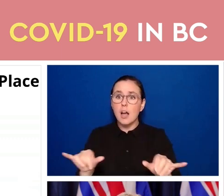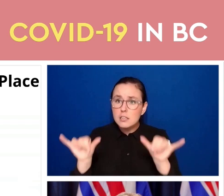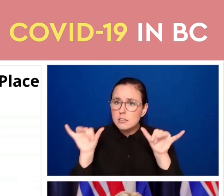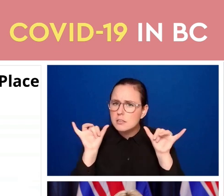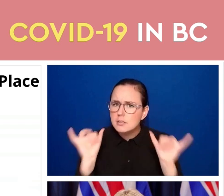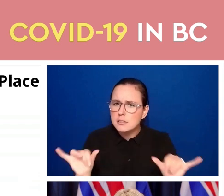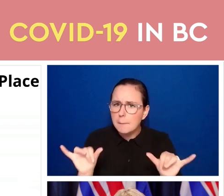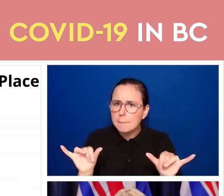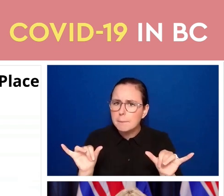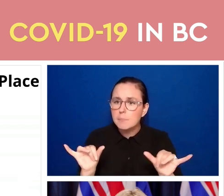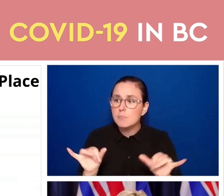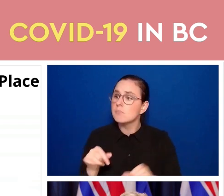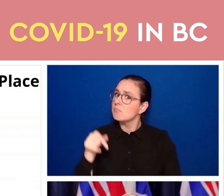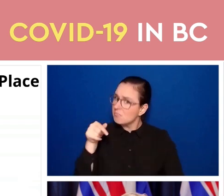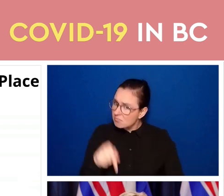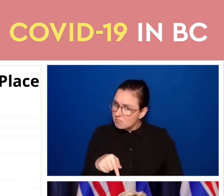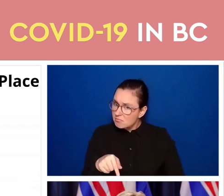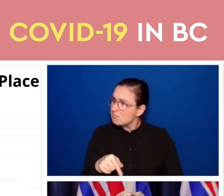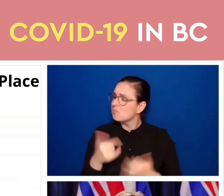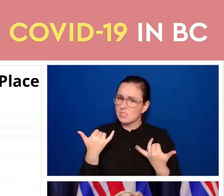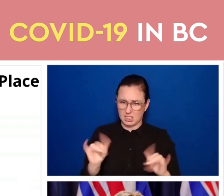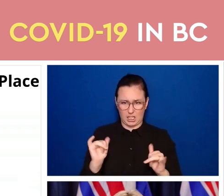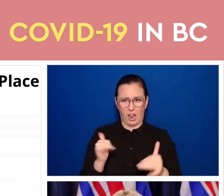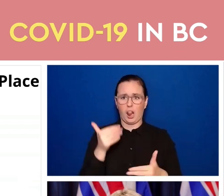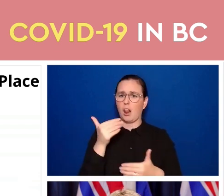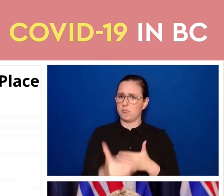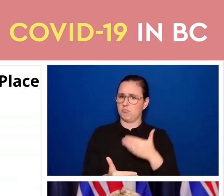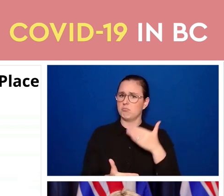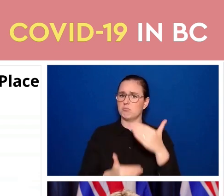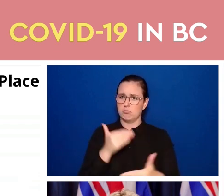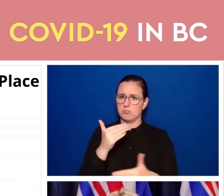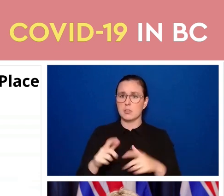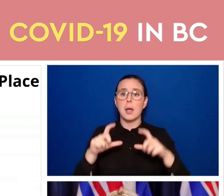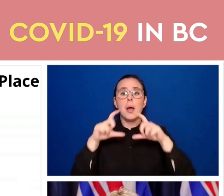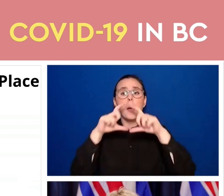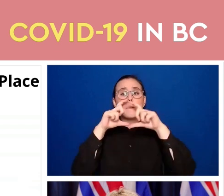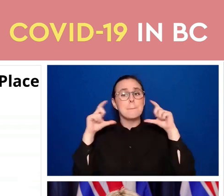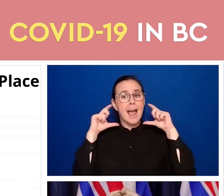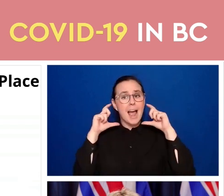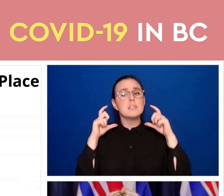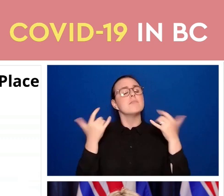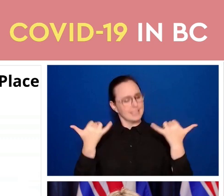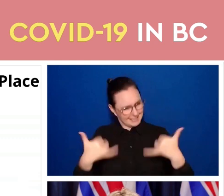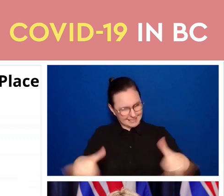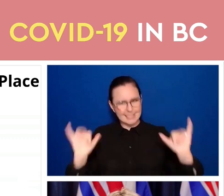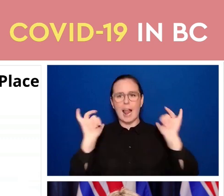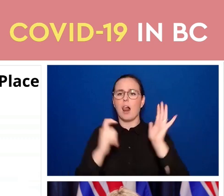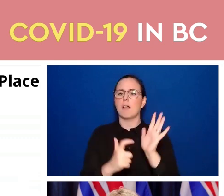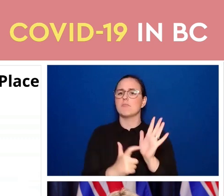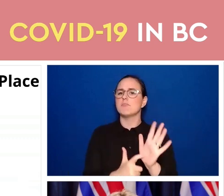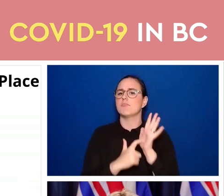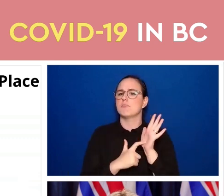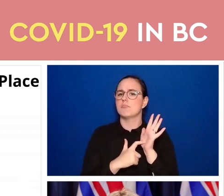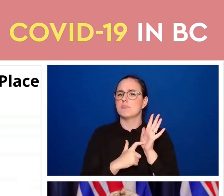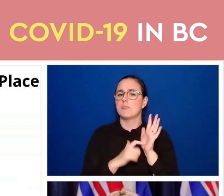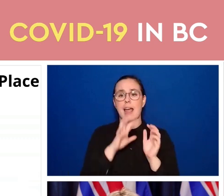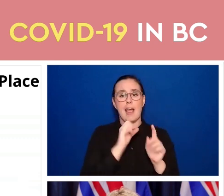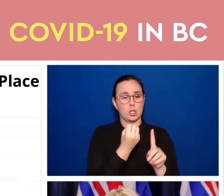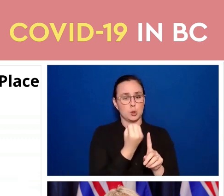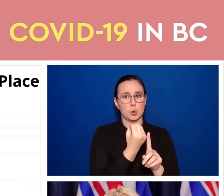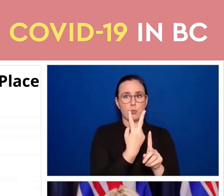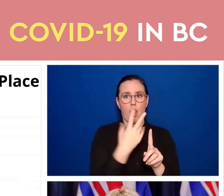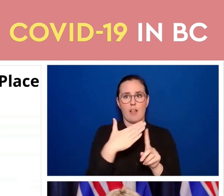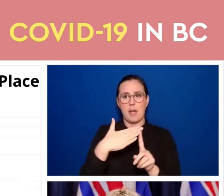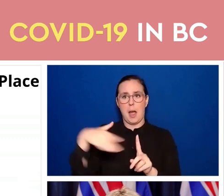vaccine card. That means masks will continue to be required in indoor public places for people 12 and up as they have